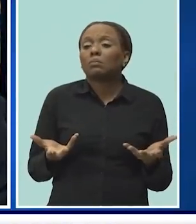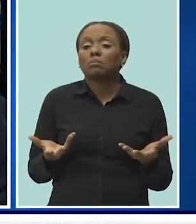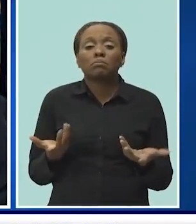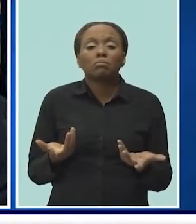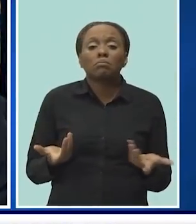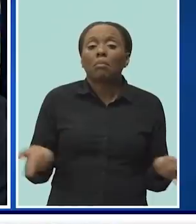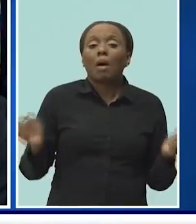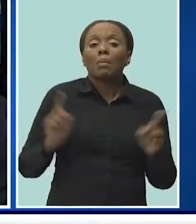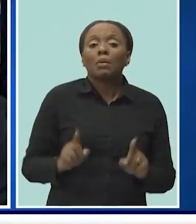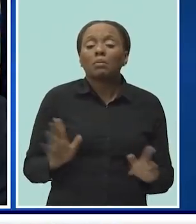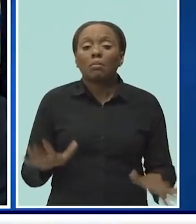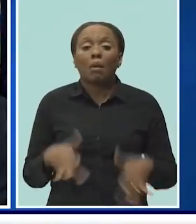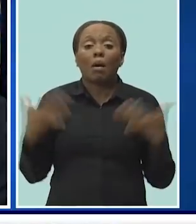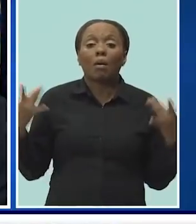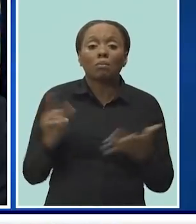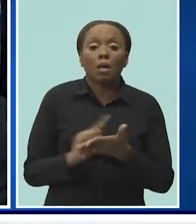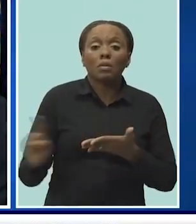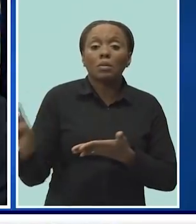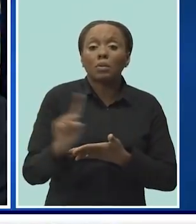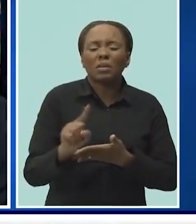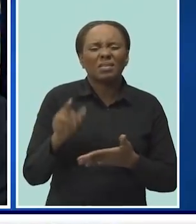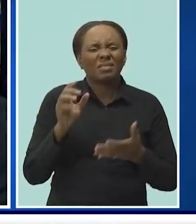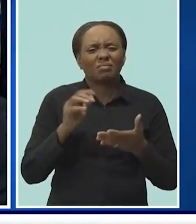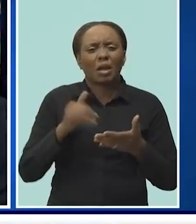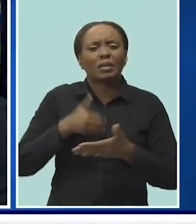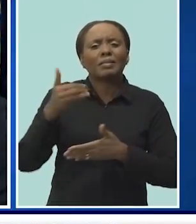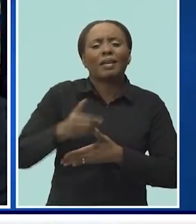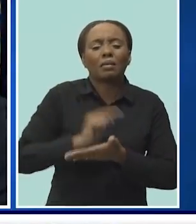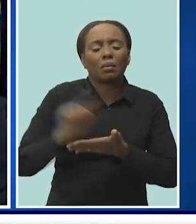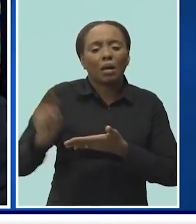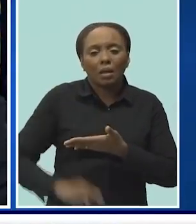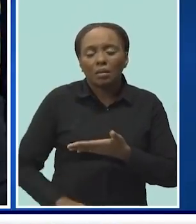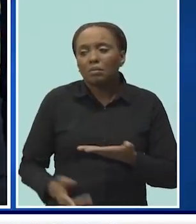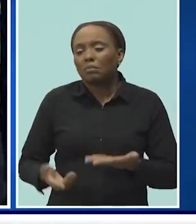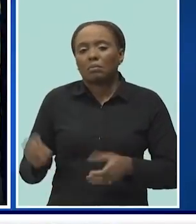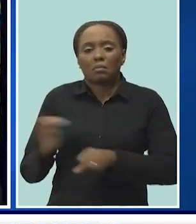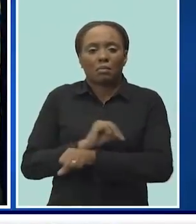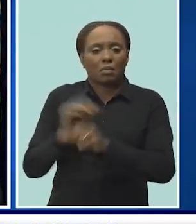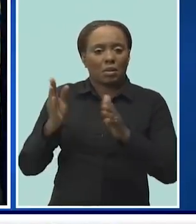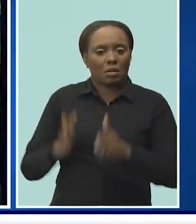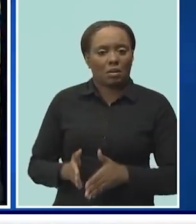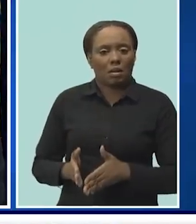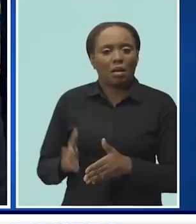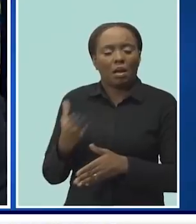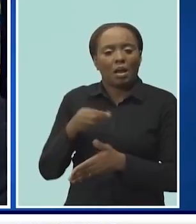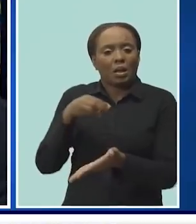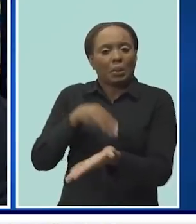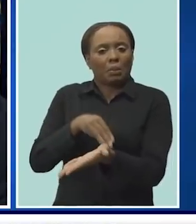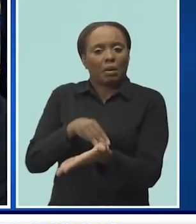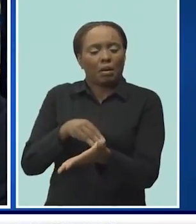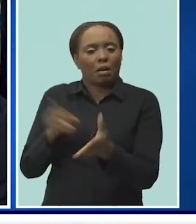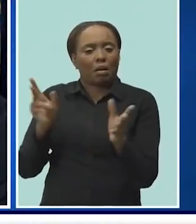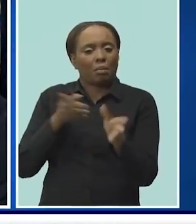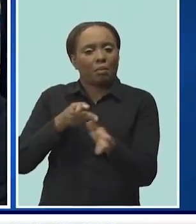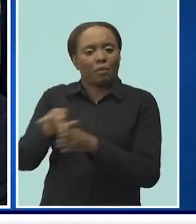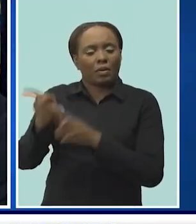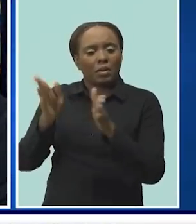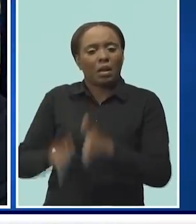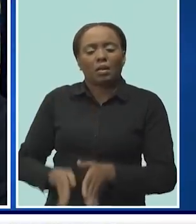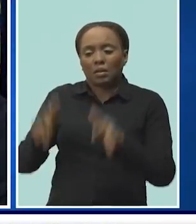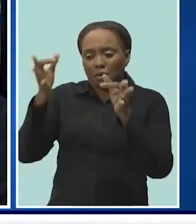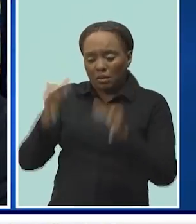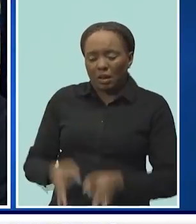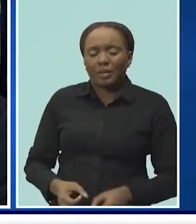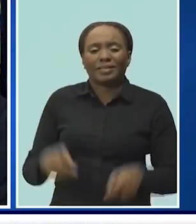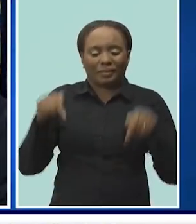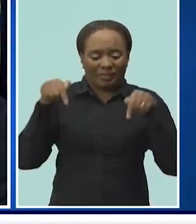Health, supported fully by the Cabinet and fully by his medical personnel, have determined that this is